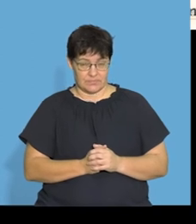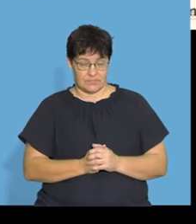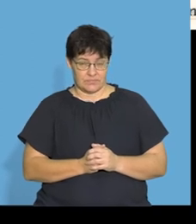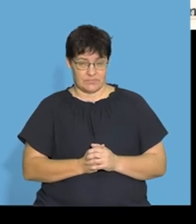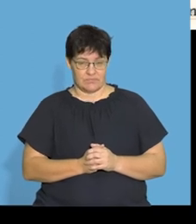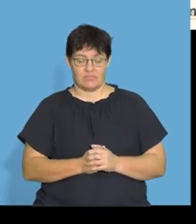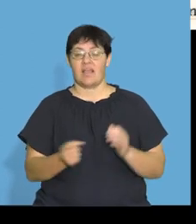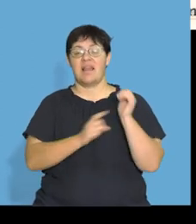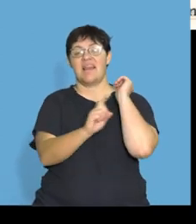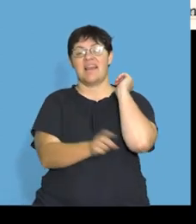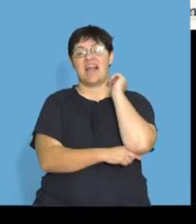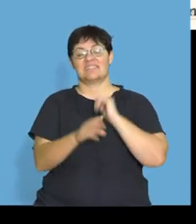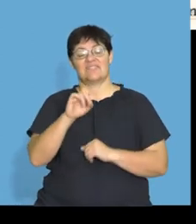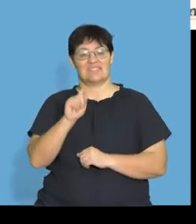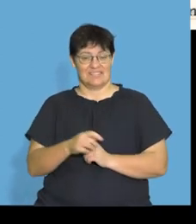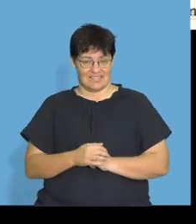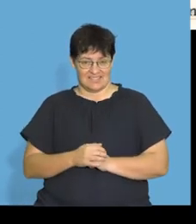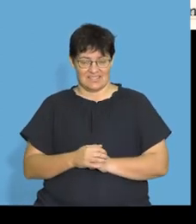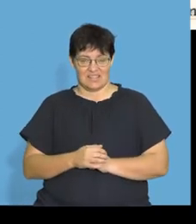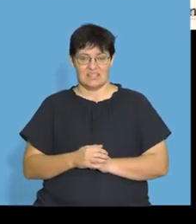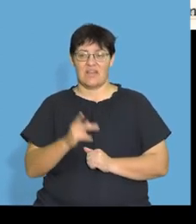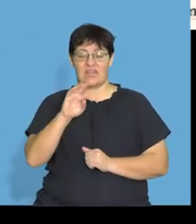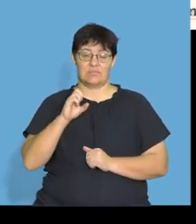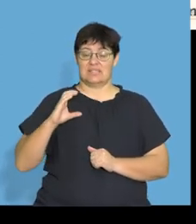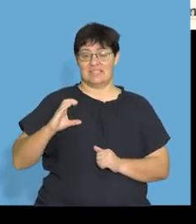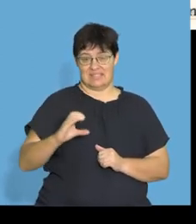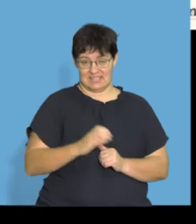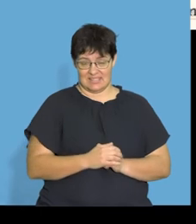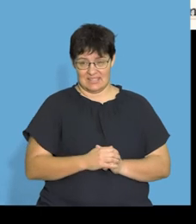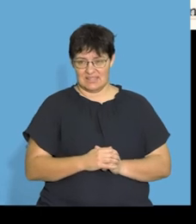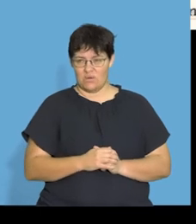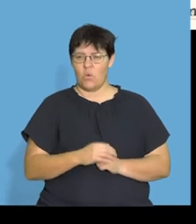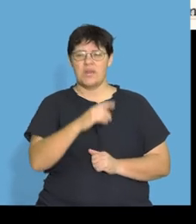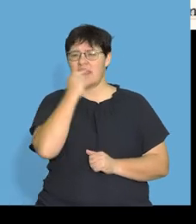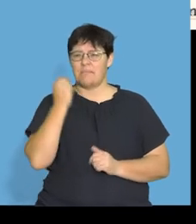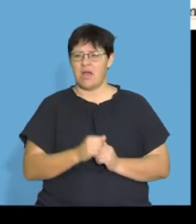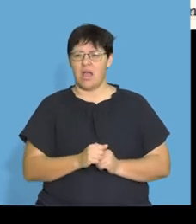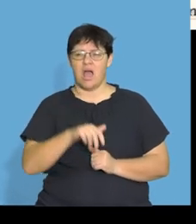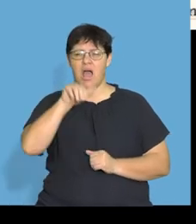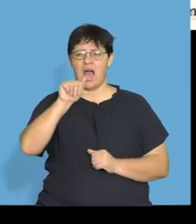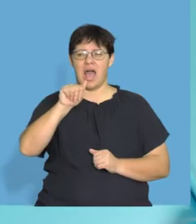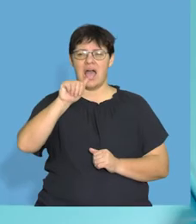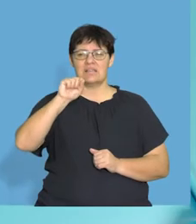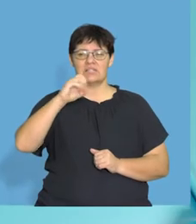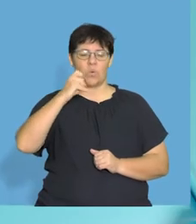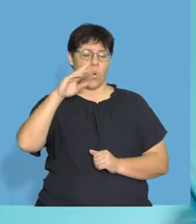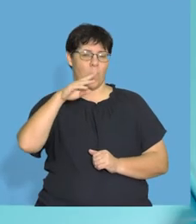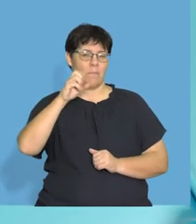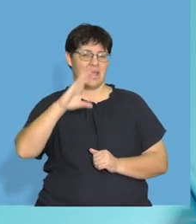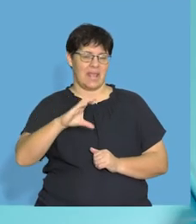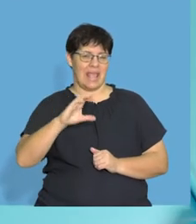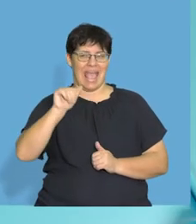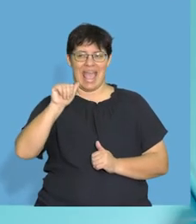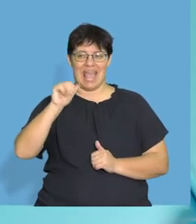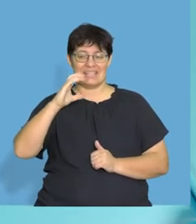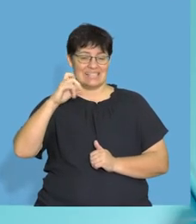last vitamin is vitamin C, right? I love the name ascorbic acid. Acid, it's bitter. Now,